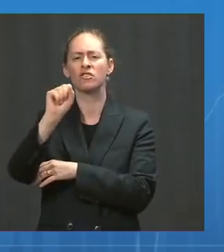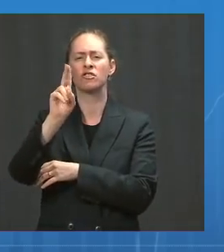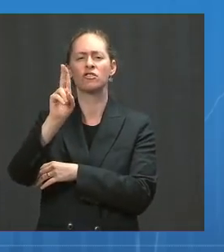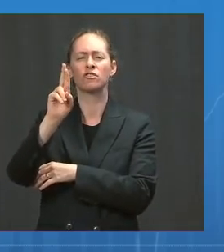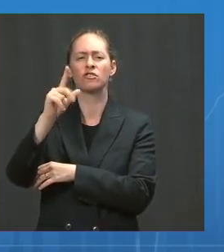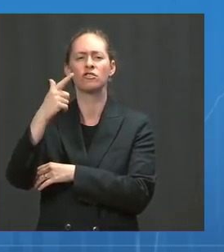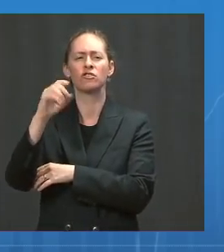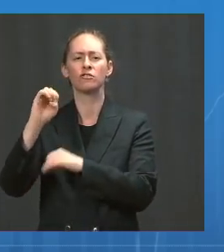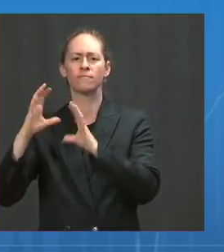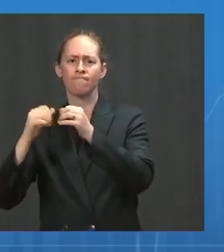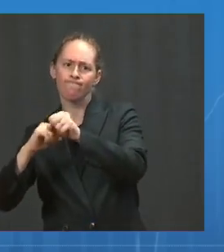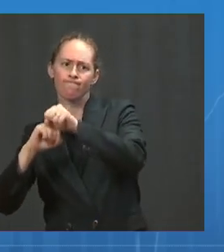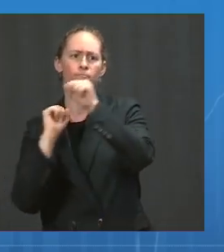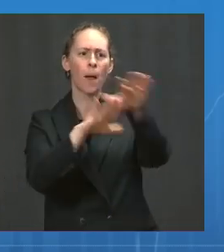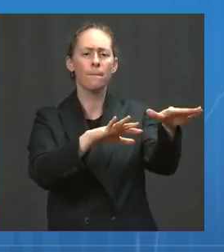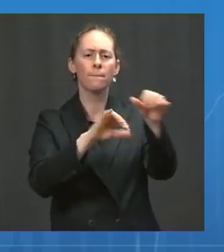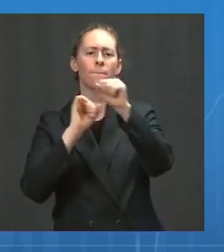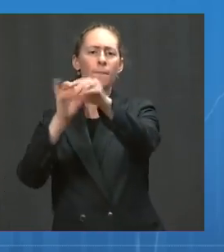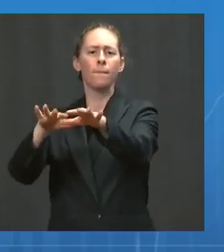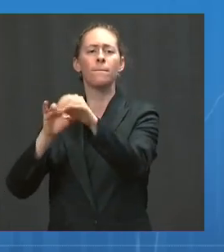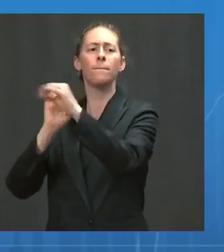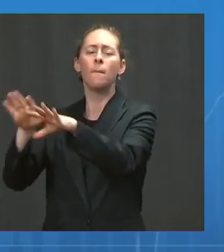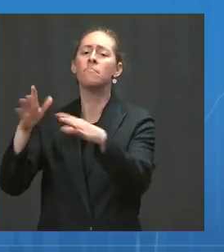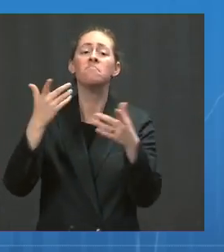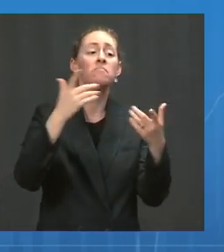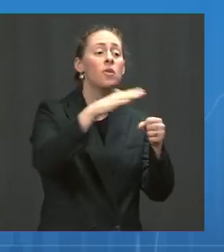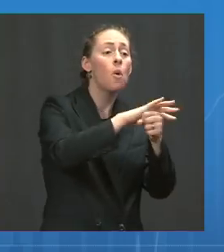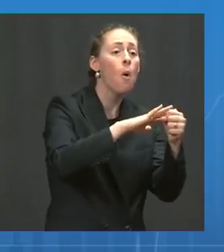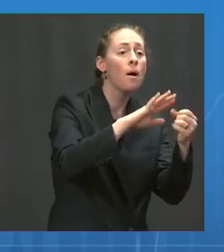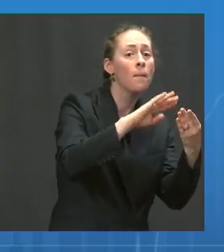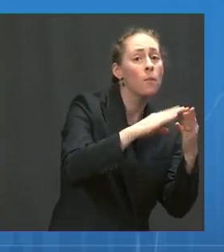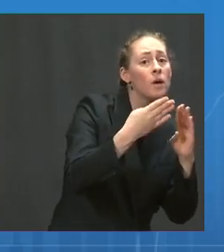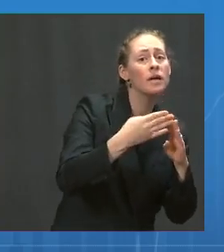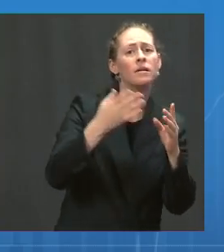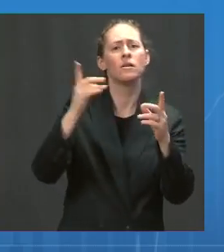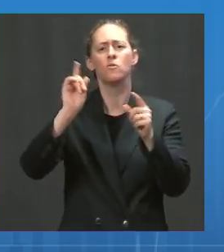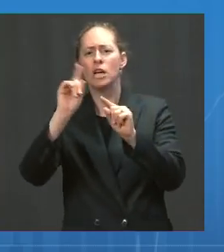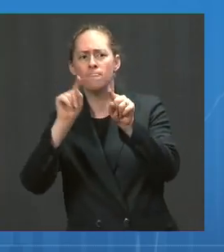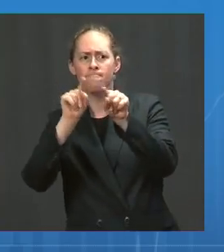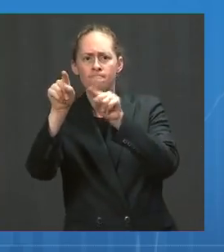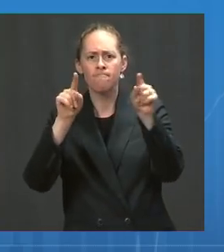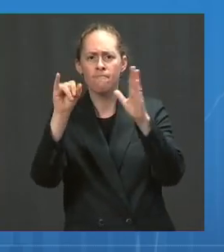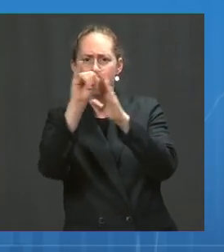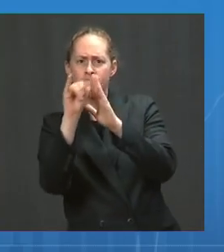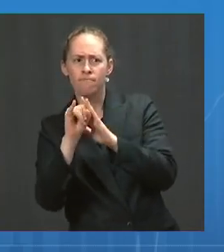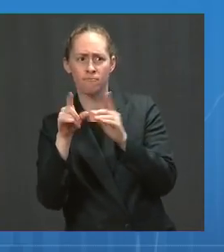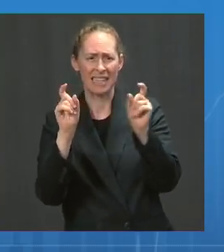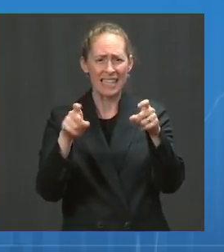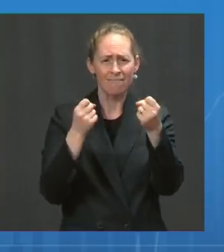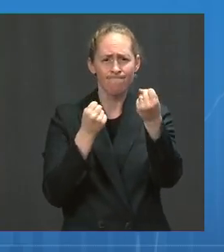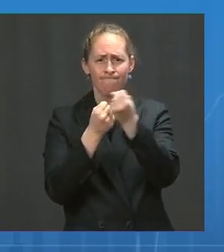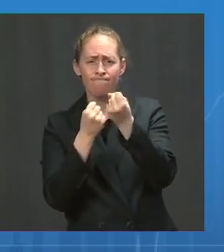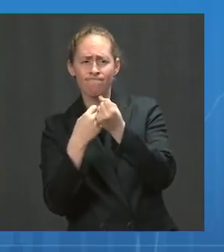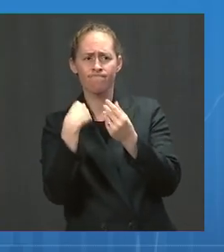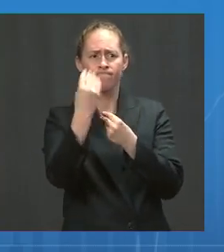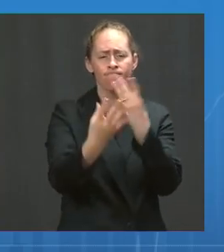specific federal resources and capabilities to fight outbreaks due to the spread of the Delta variant.